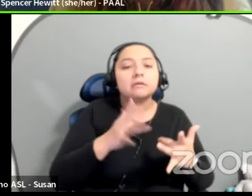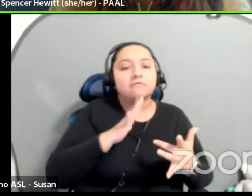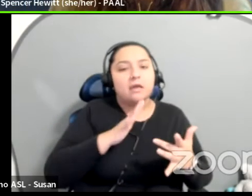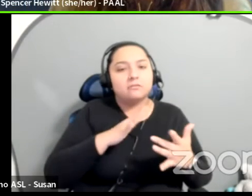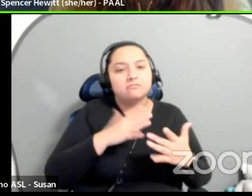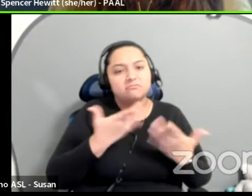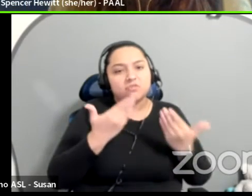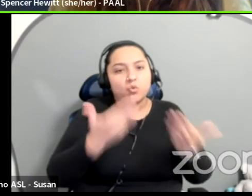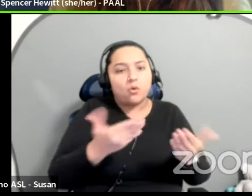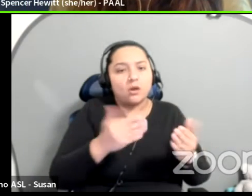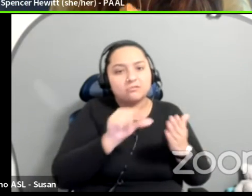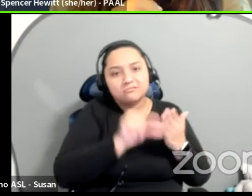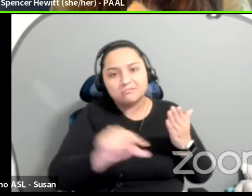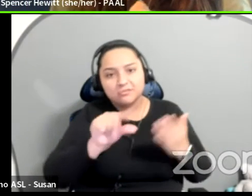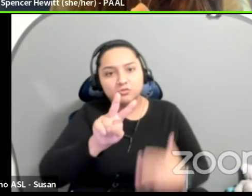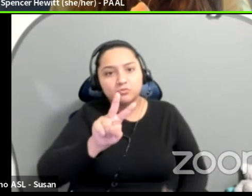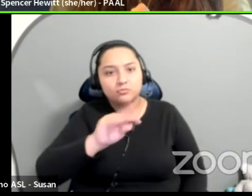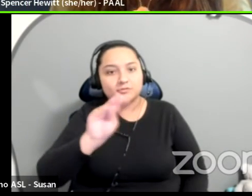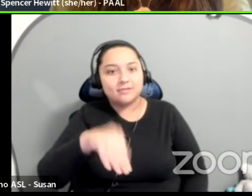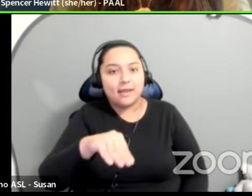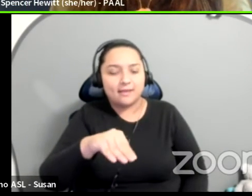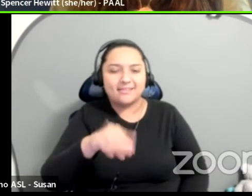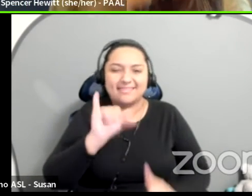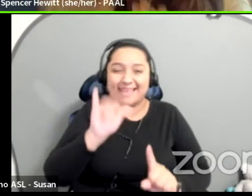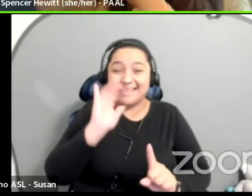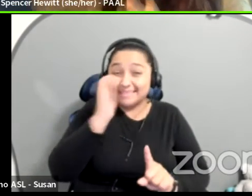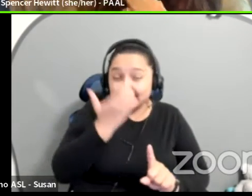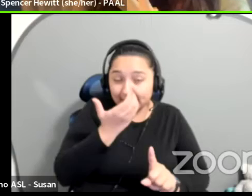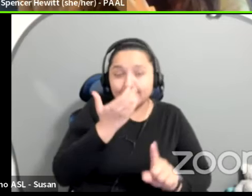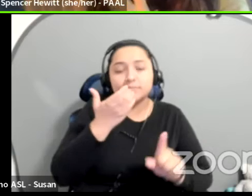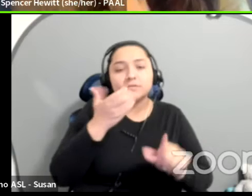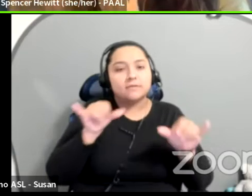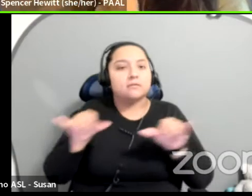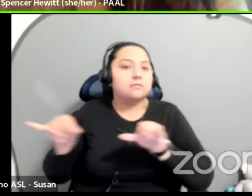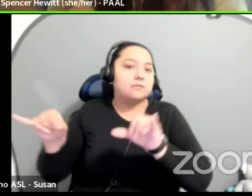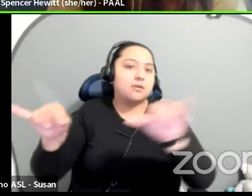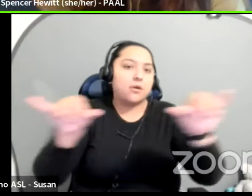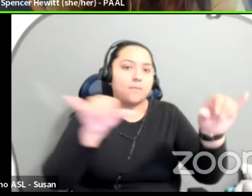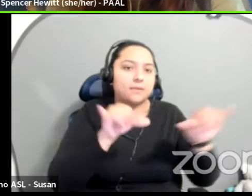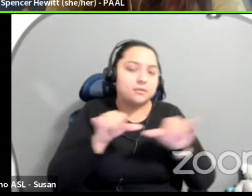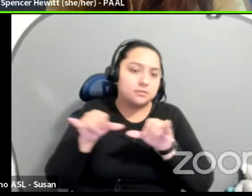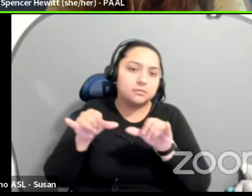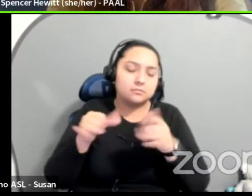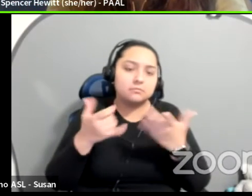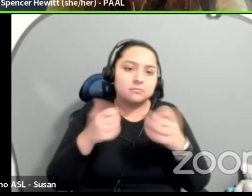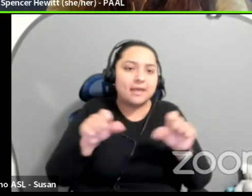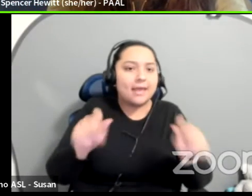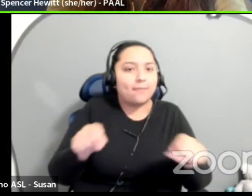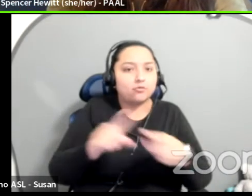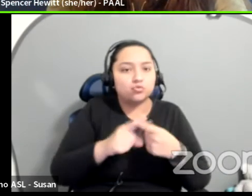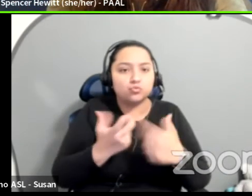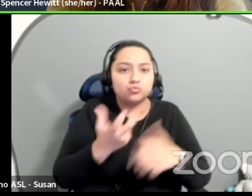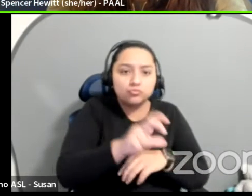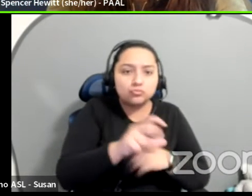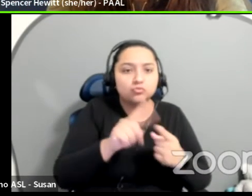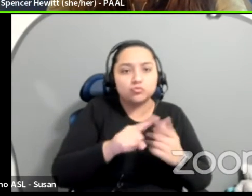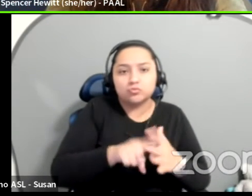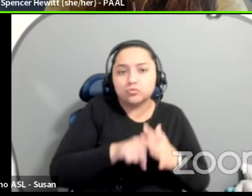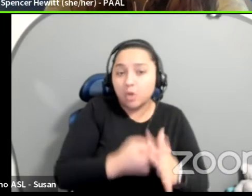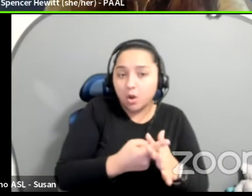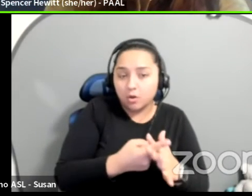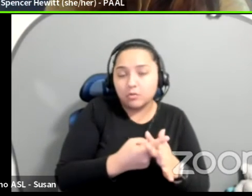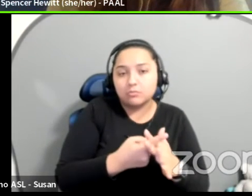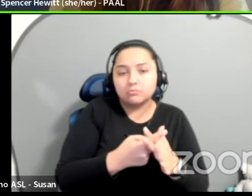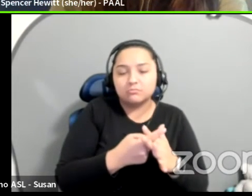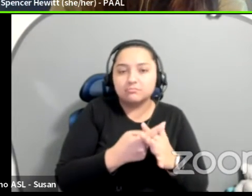on the line. Because that seems to be a really common, reimbursable, and supportive amount to start with, at the very